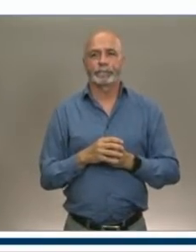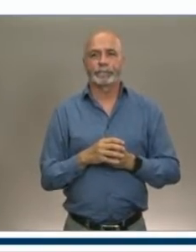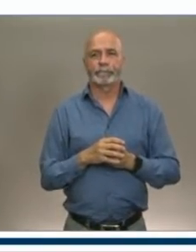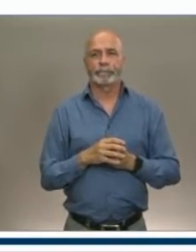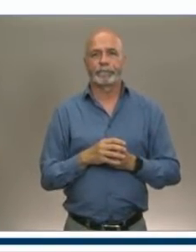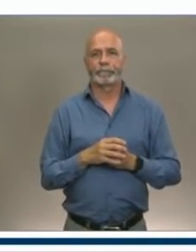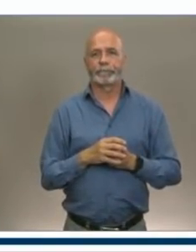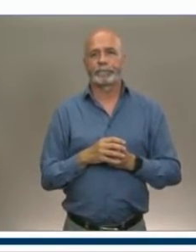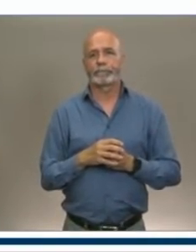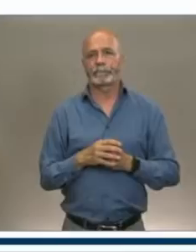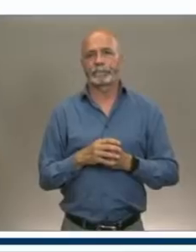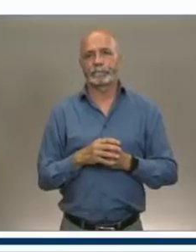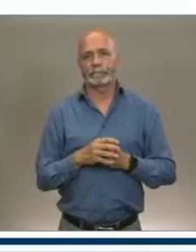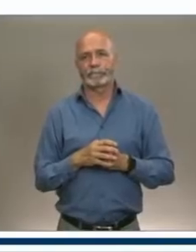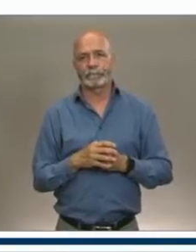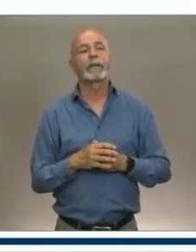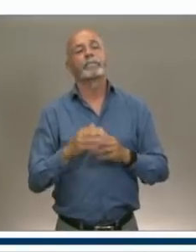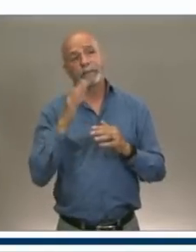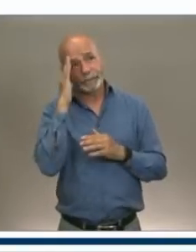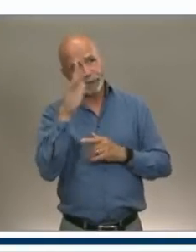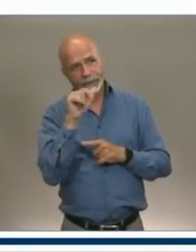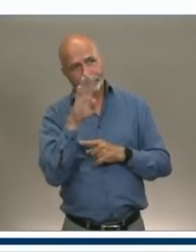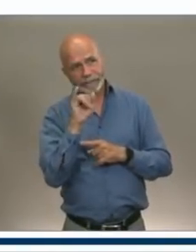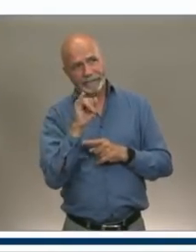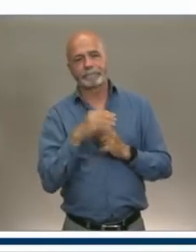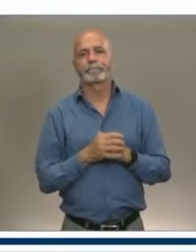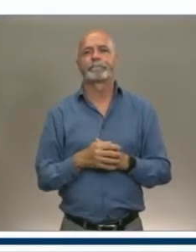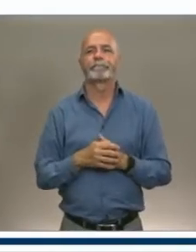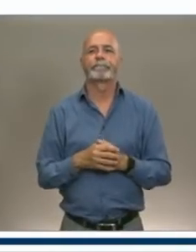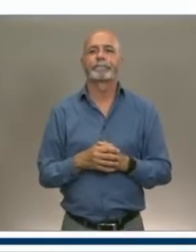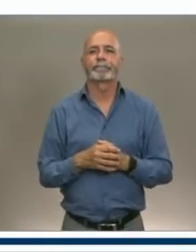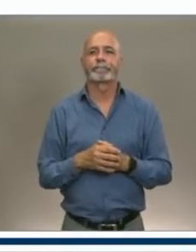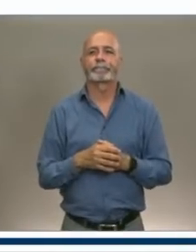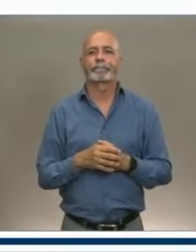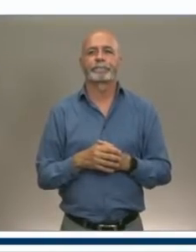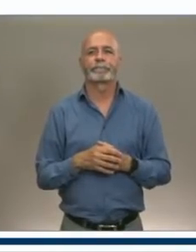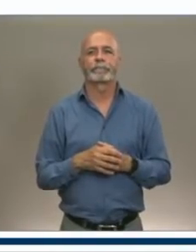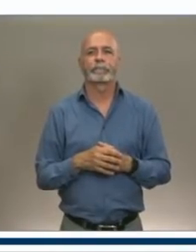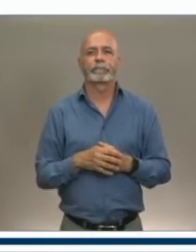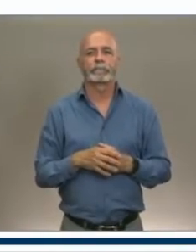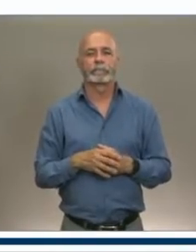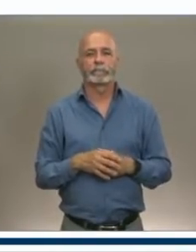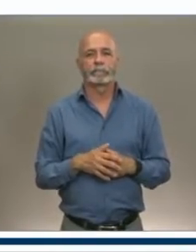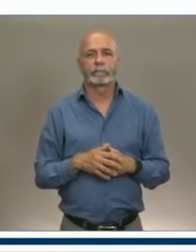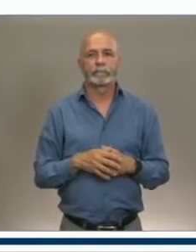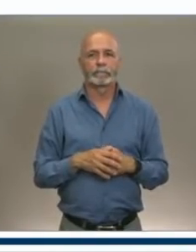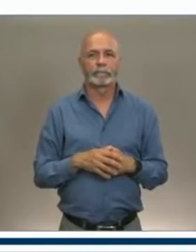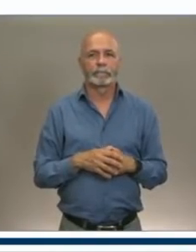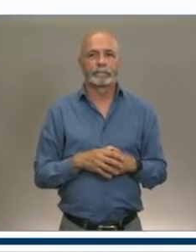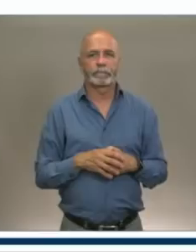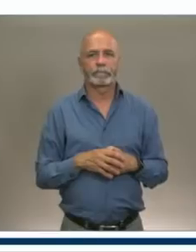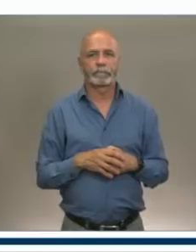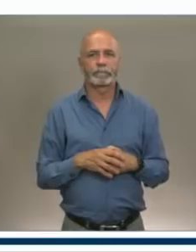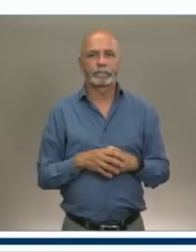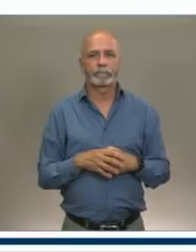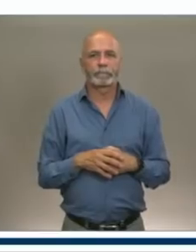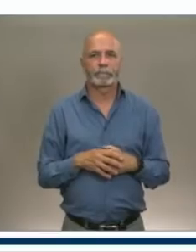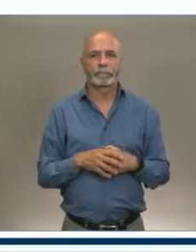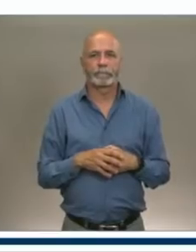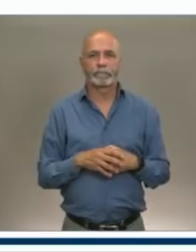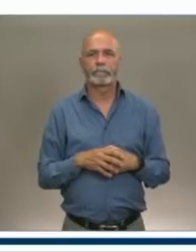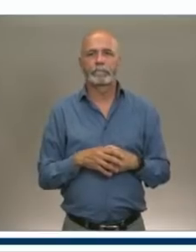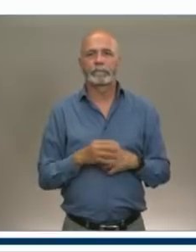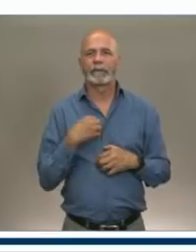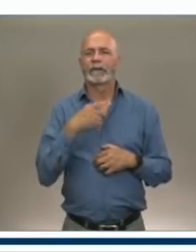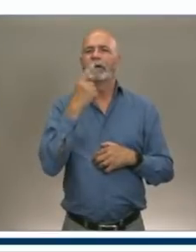Hi, Minister. I don't want to be that guy, but according to tie-ins, the, the sector lost $1.7